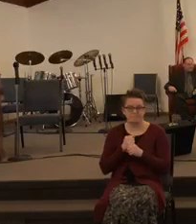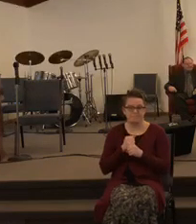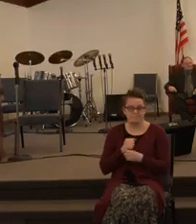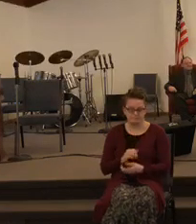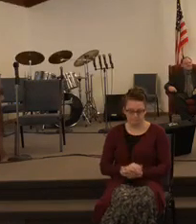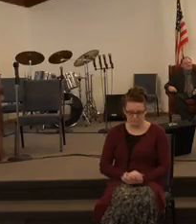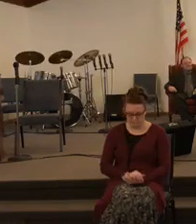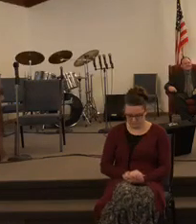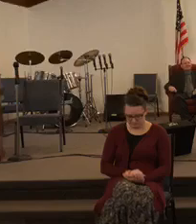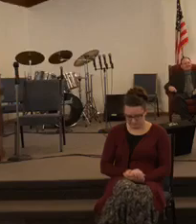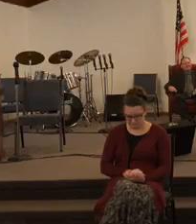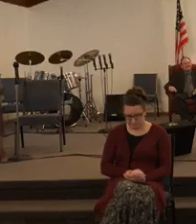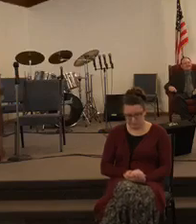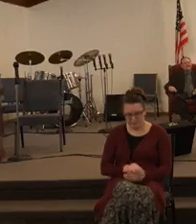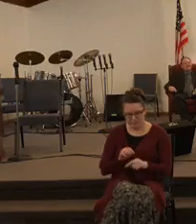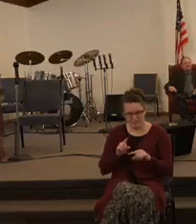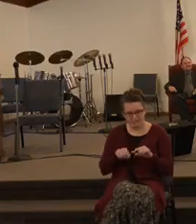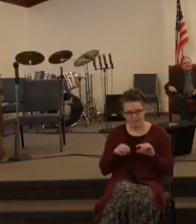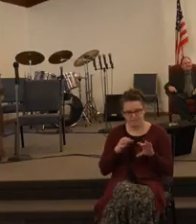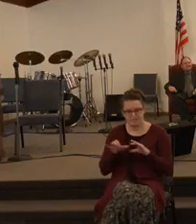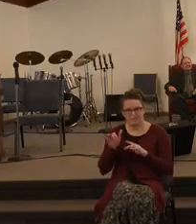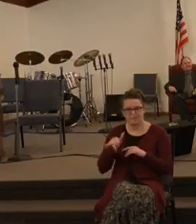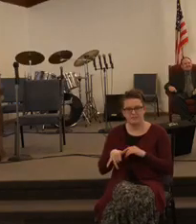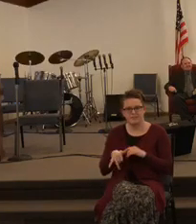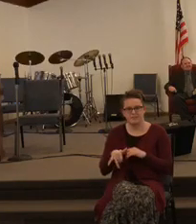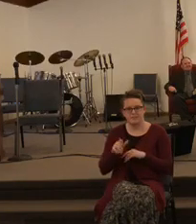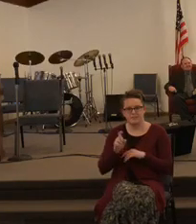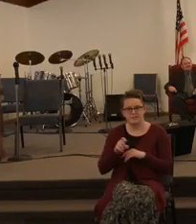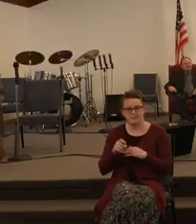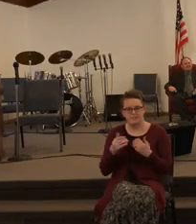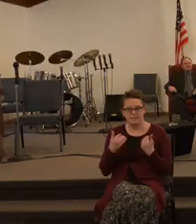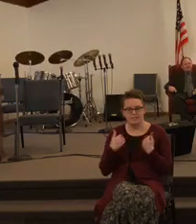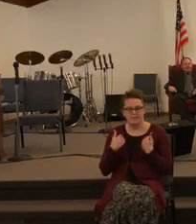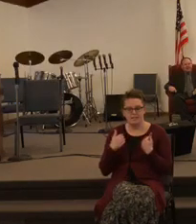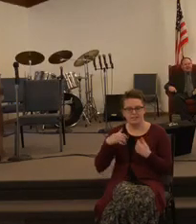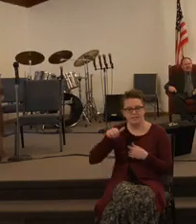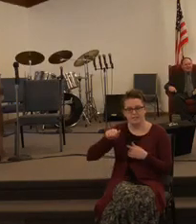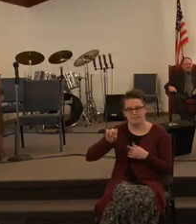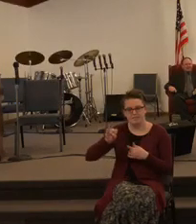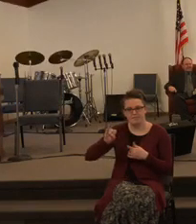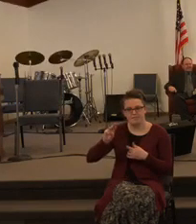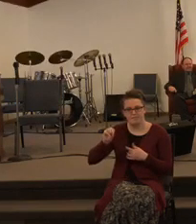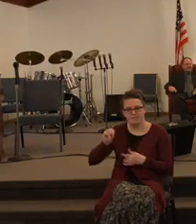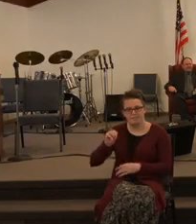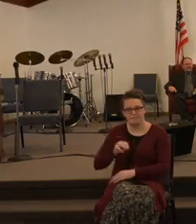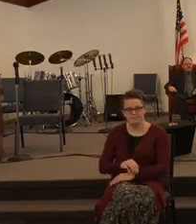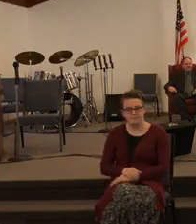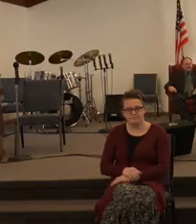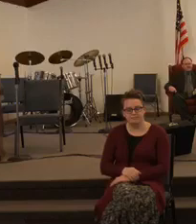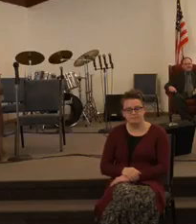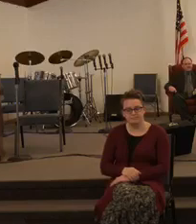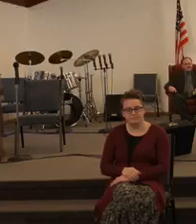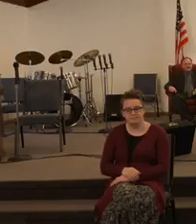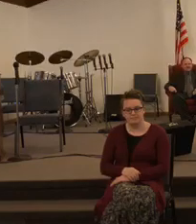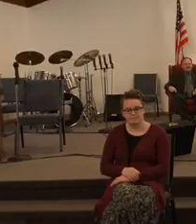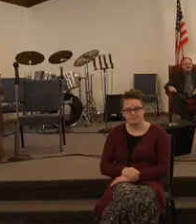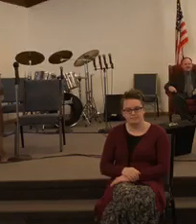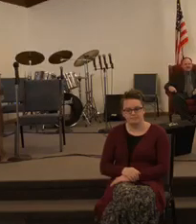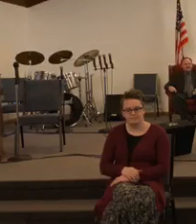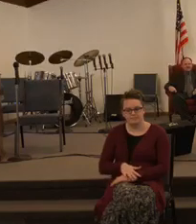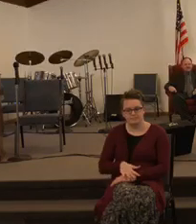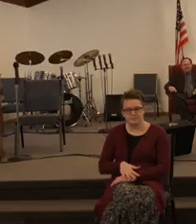and you can't do that. You have to have something you're aiming at to be able to